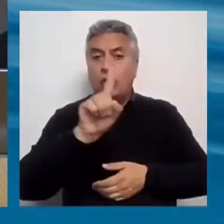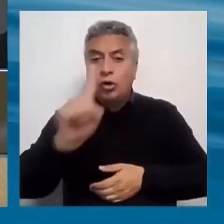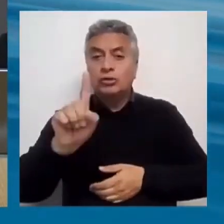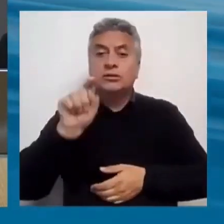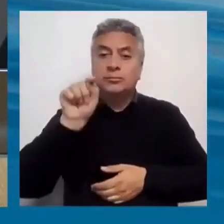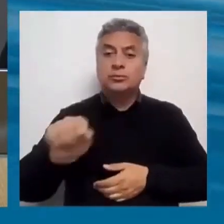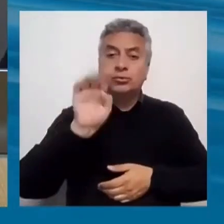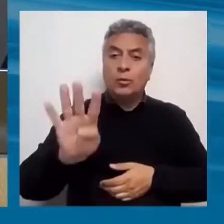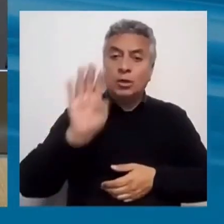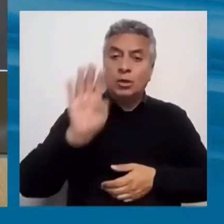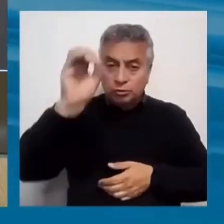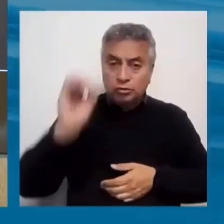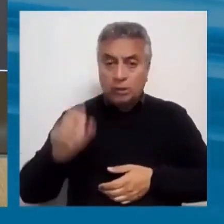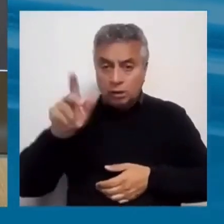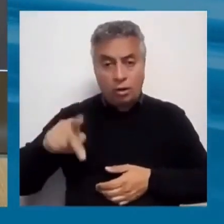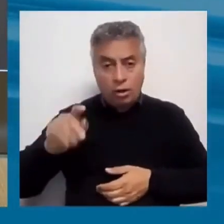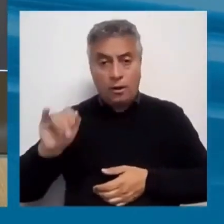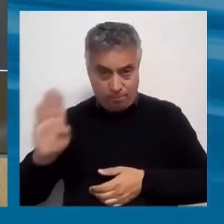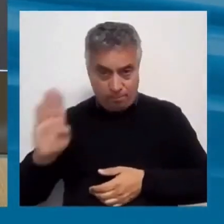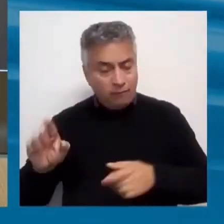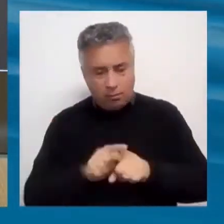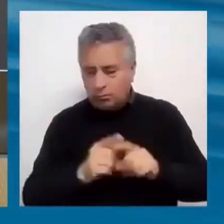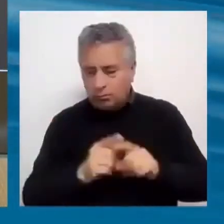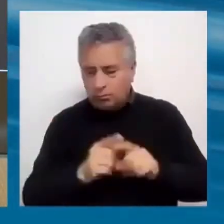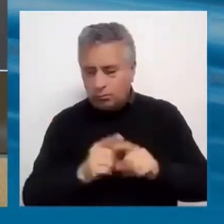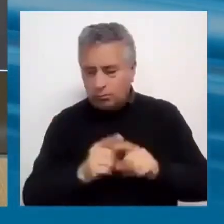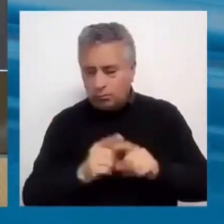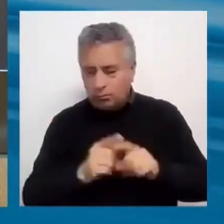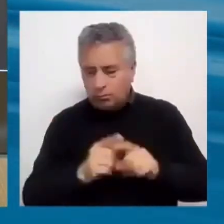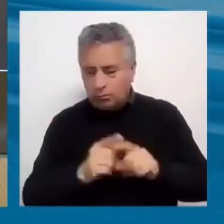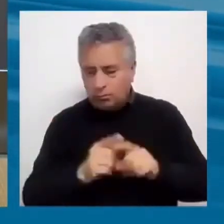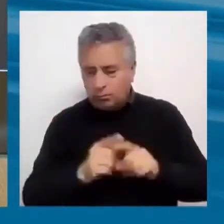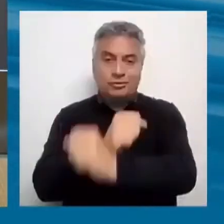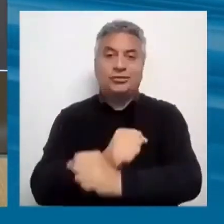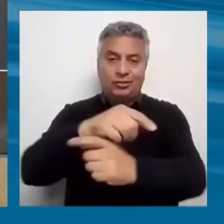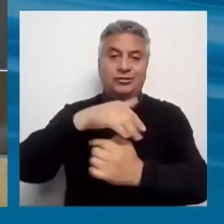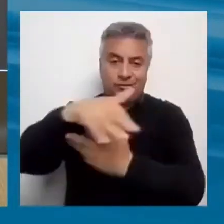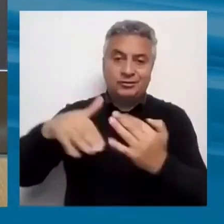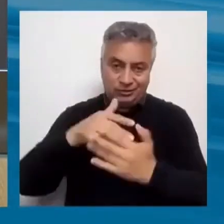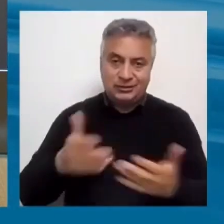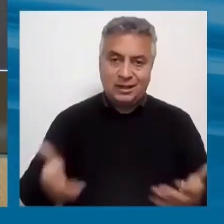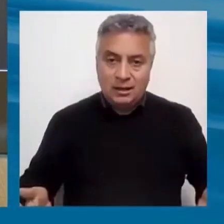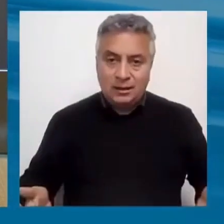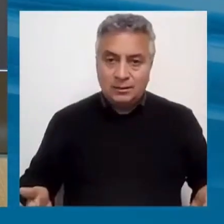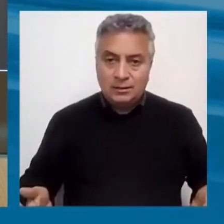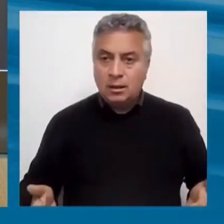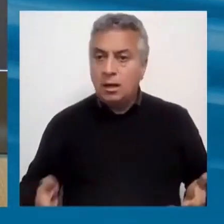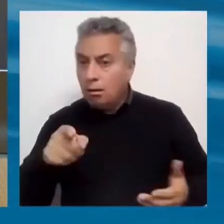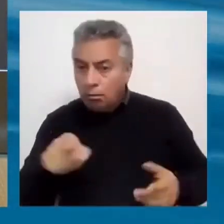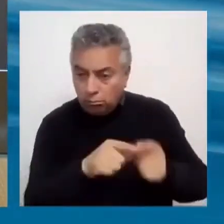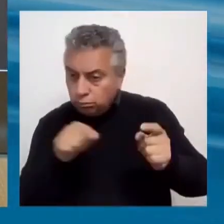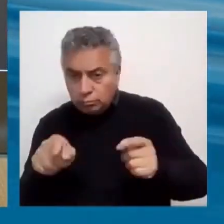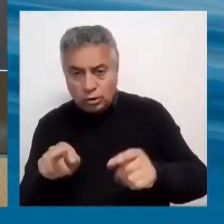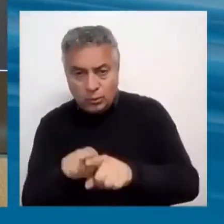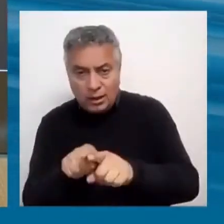protection, including health. The same thing in relation to national insurance. So there are things that we've put in place to ensure that the most